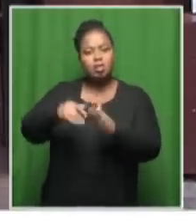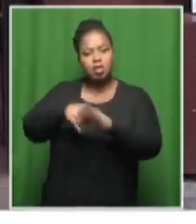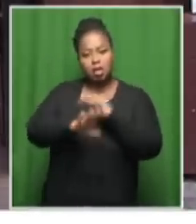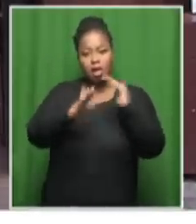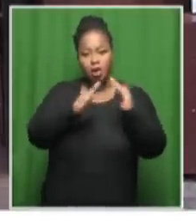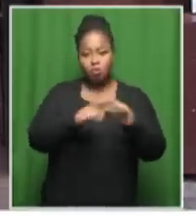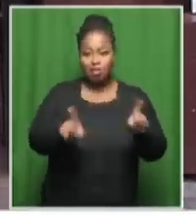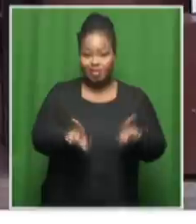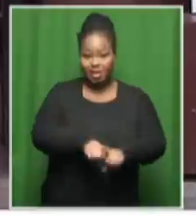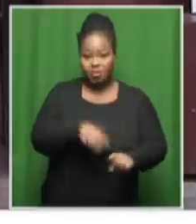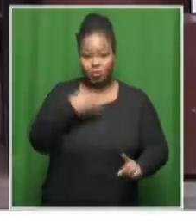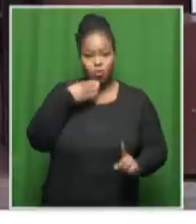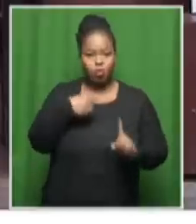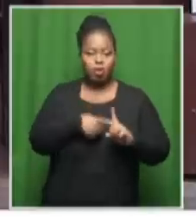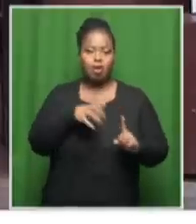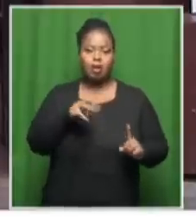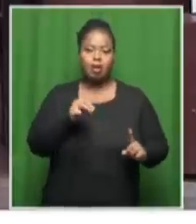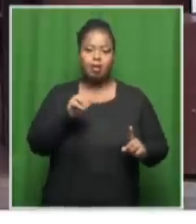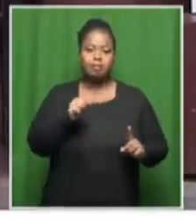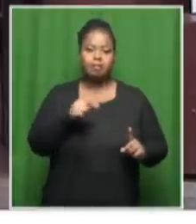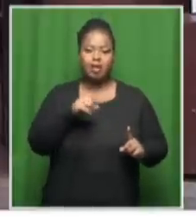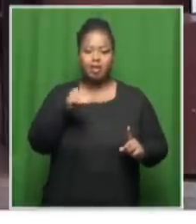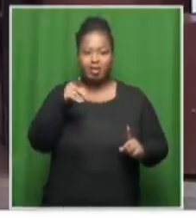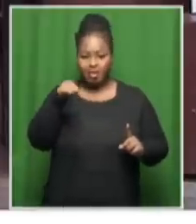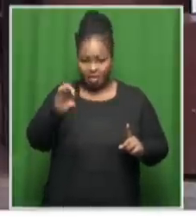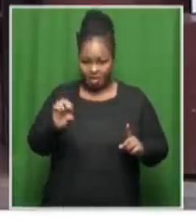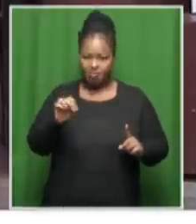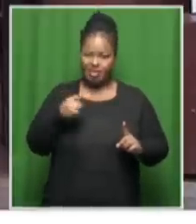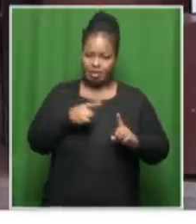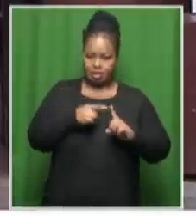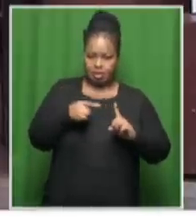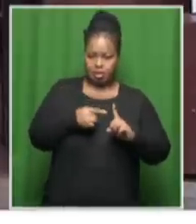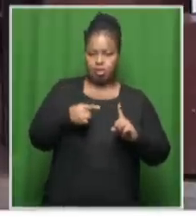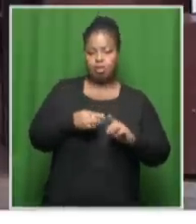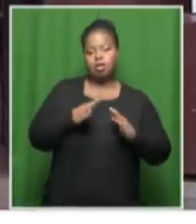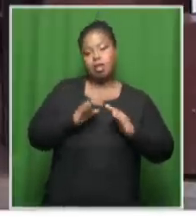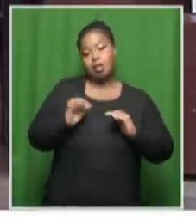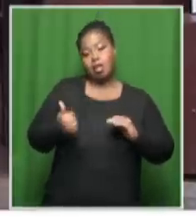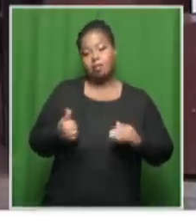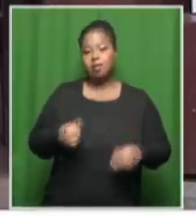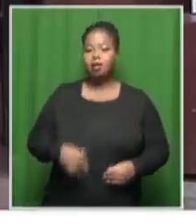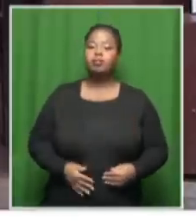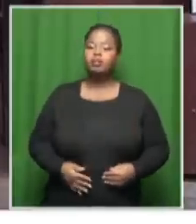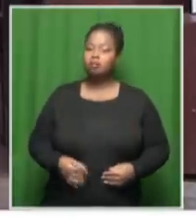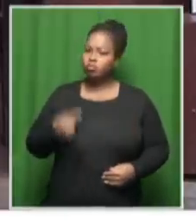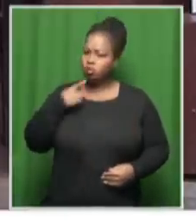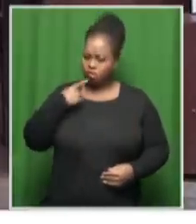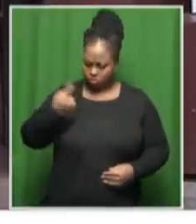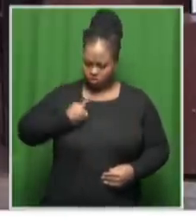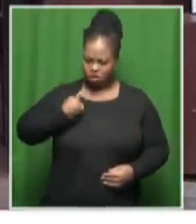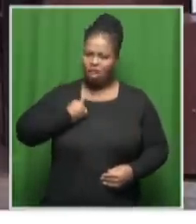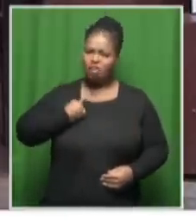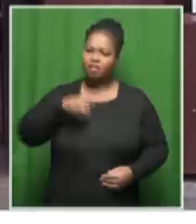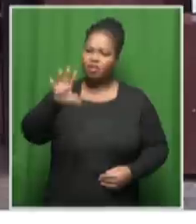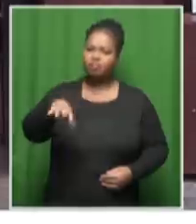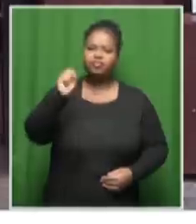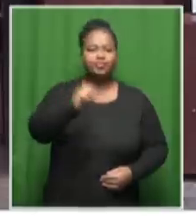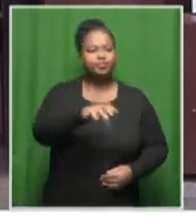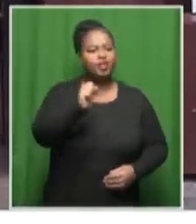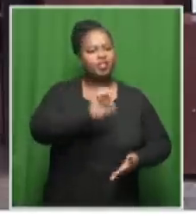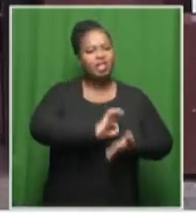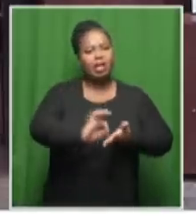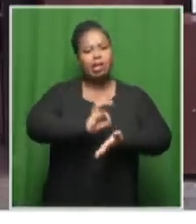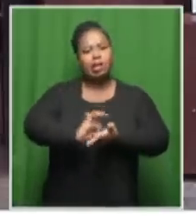Peary, for example, that name has come out quite often. She's one of the neighbors who, according to a statement, was picking up beer